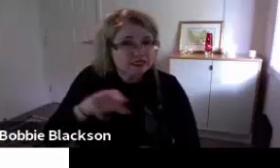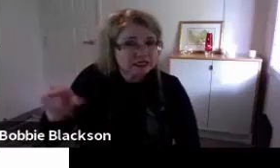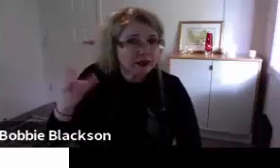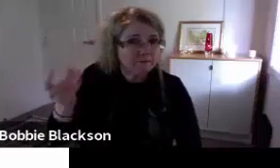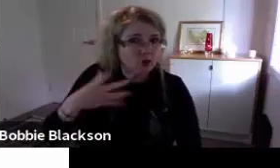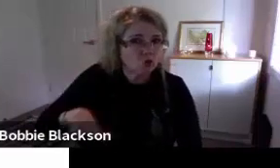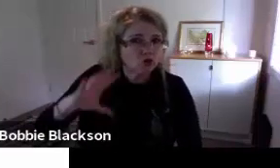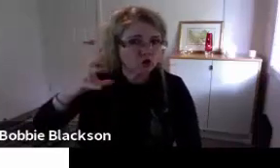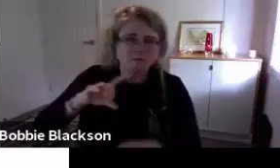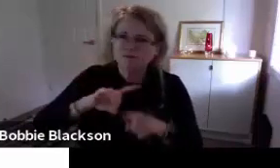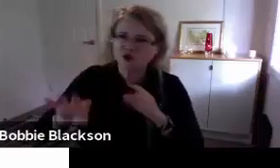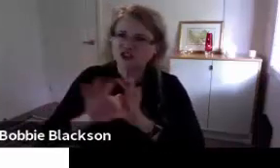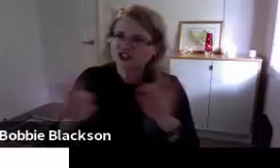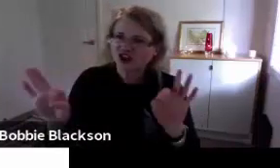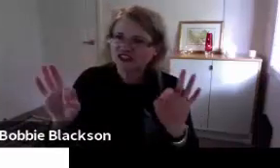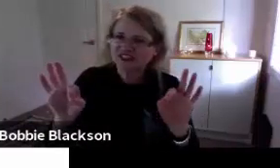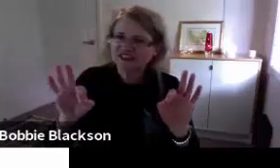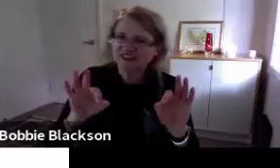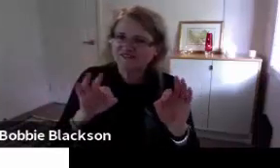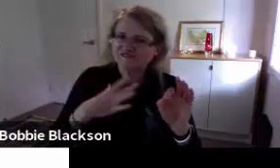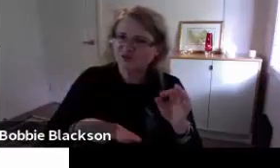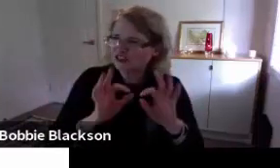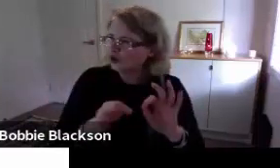Sort out how the camera might be operating.